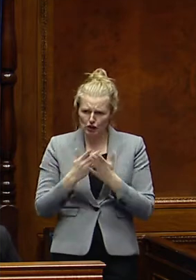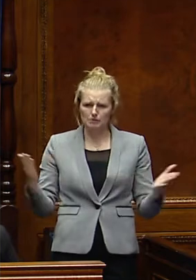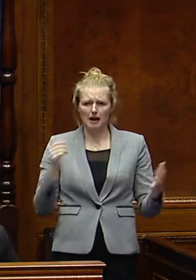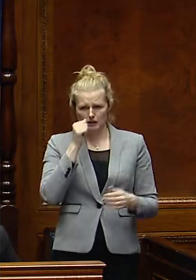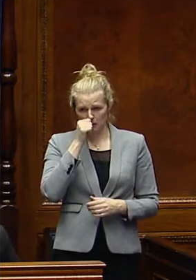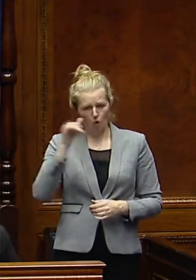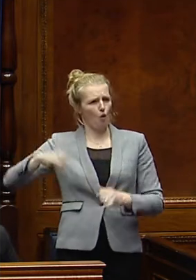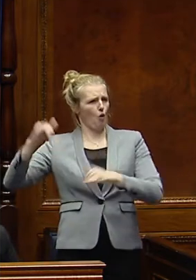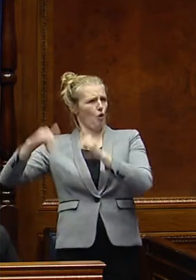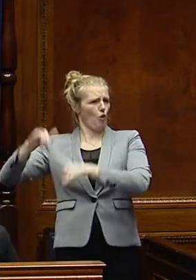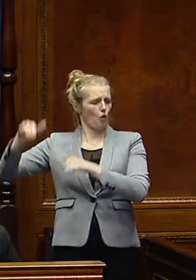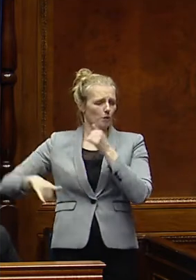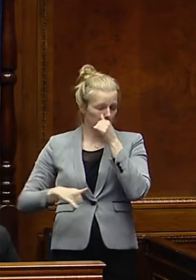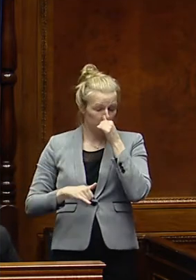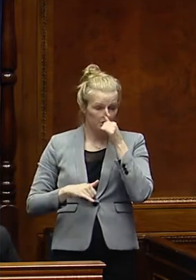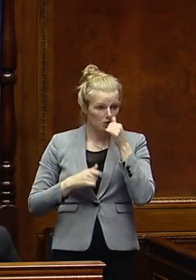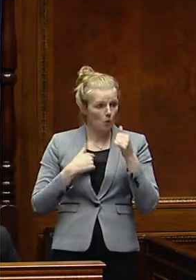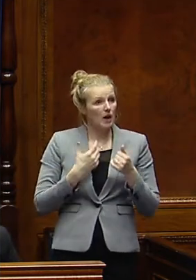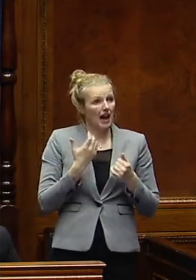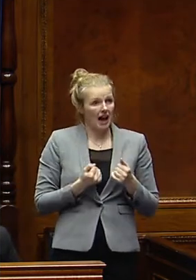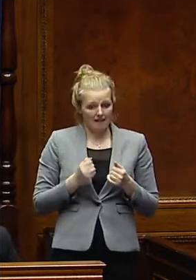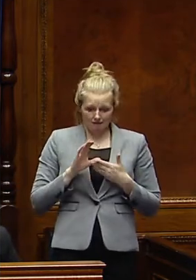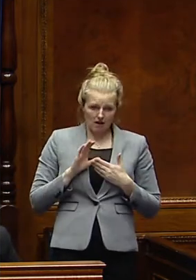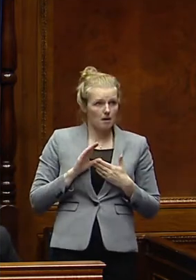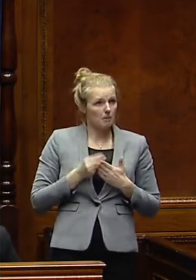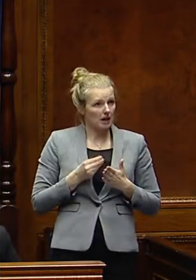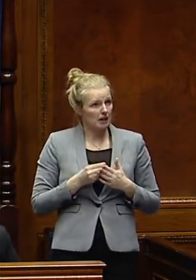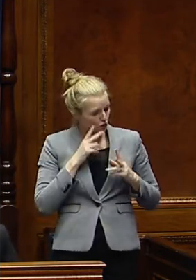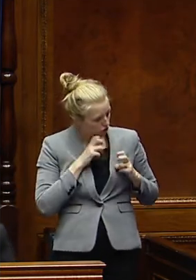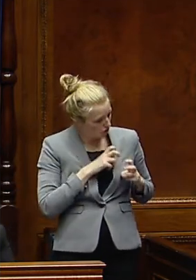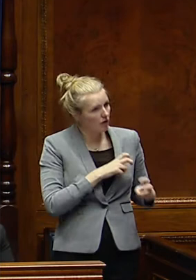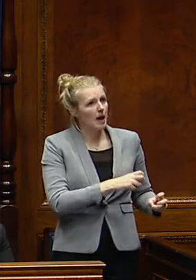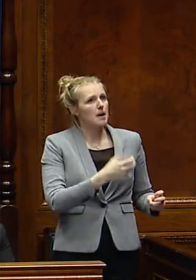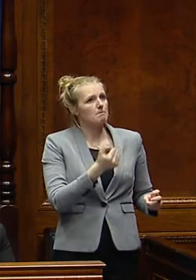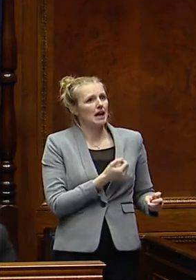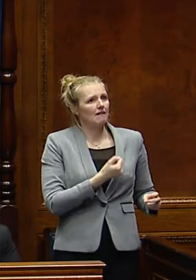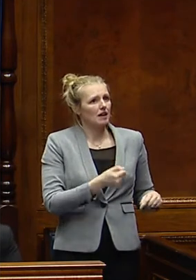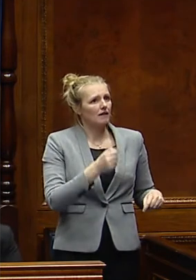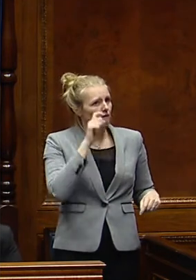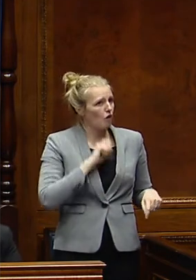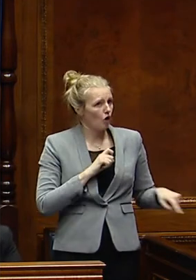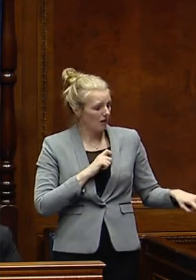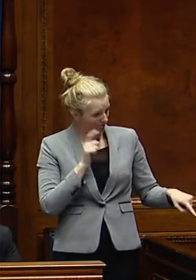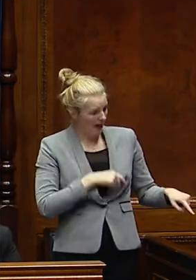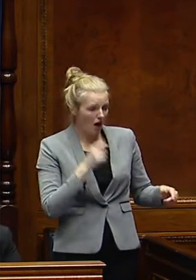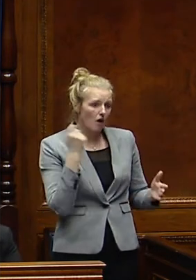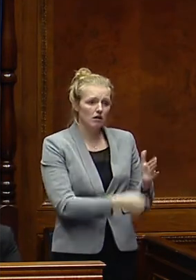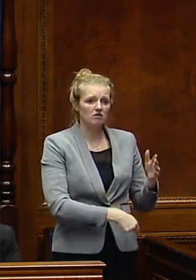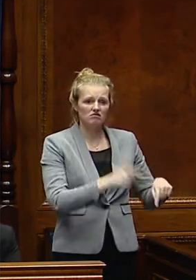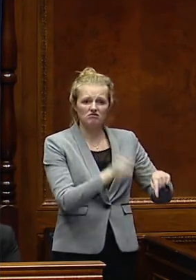I've said that out very clearly. We have a resource that looks at issues of benefit fraud, and they are prosecuted, and the figures stand for themselves.